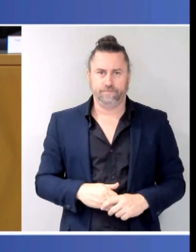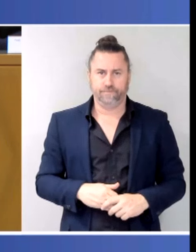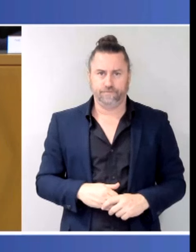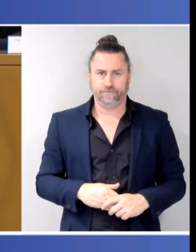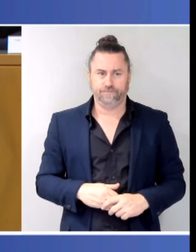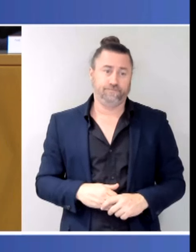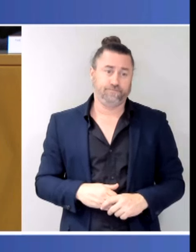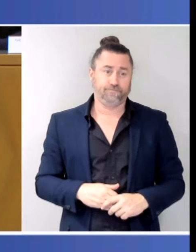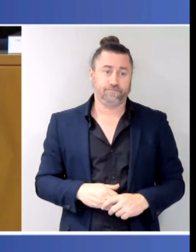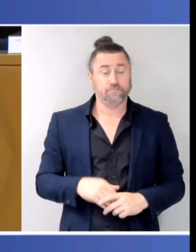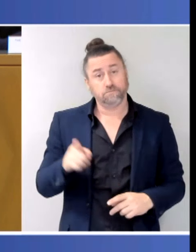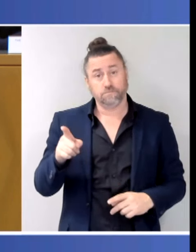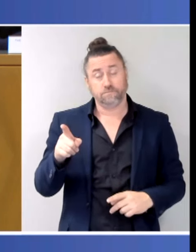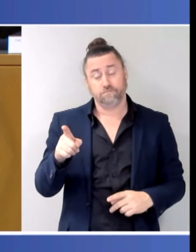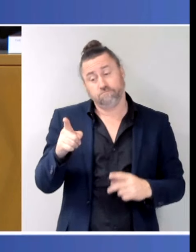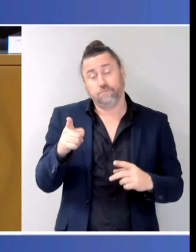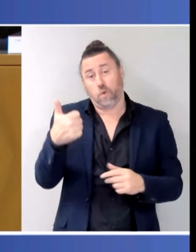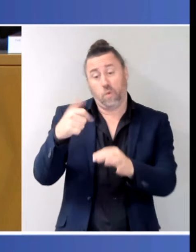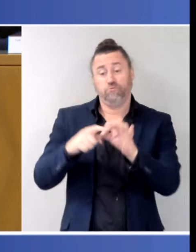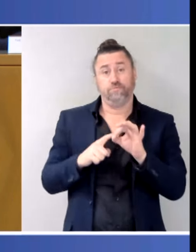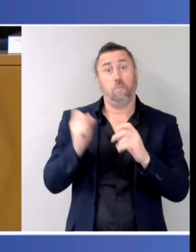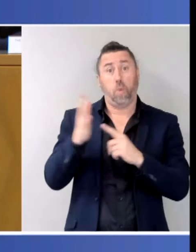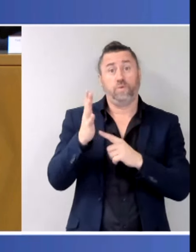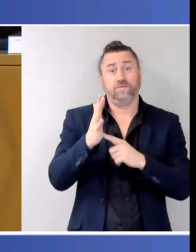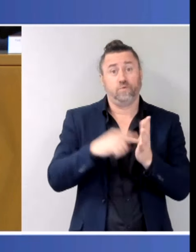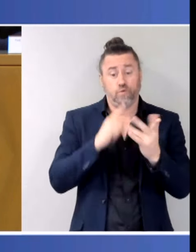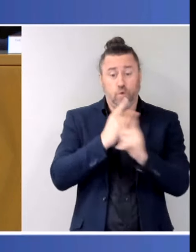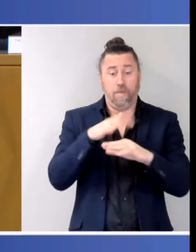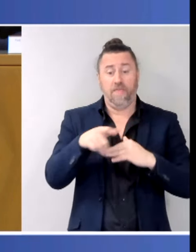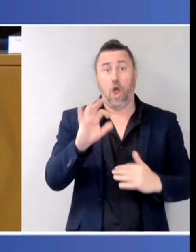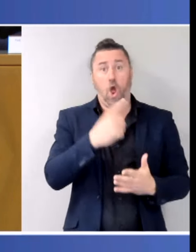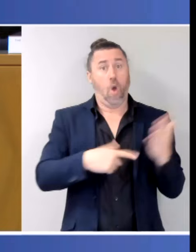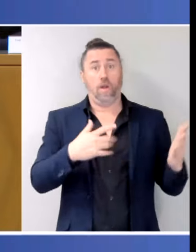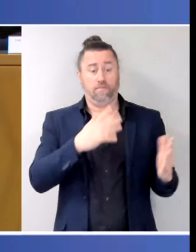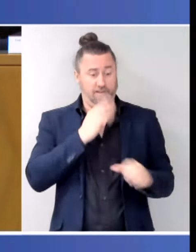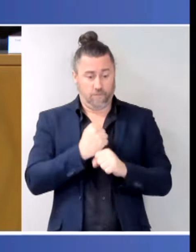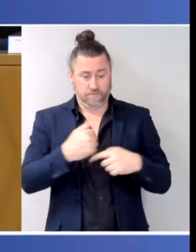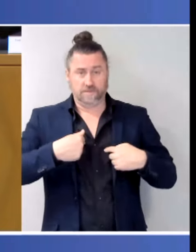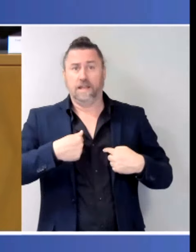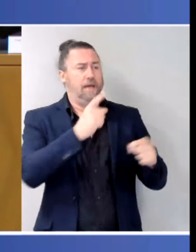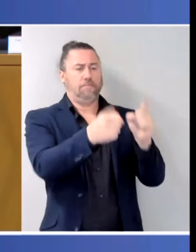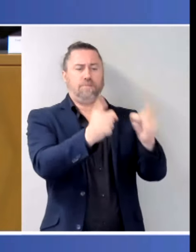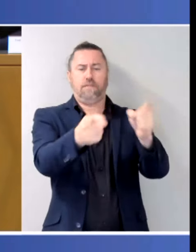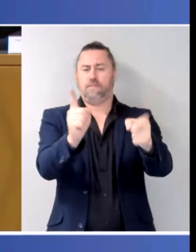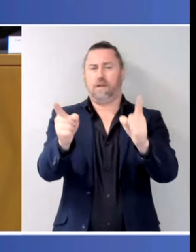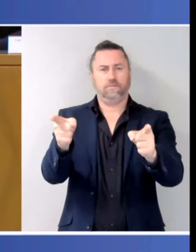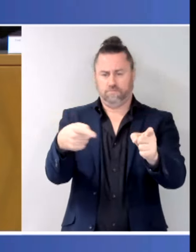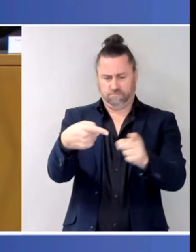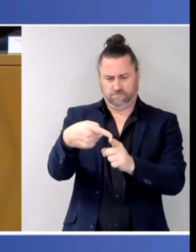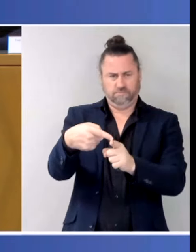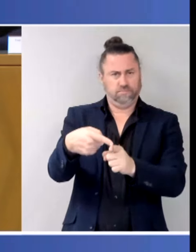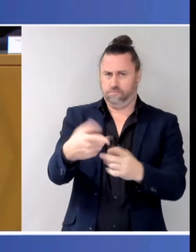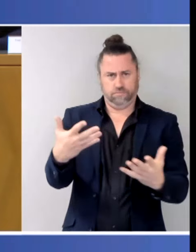question, because it's not just a matter of government. It is a matter of changing culture. One of the things that we've learned from, to give credit to,